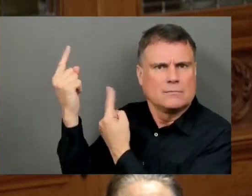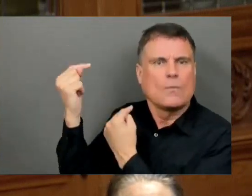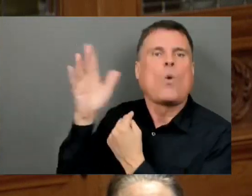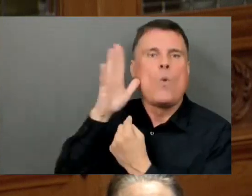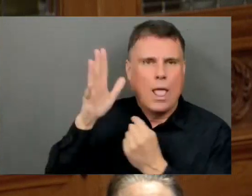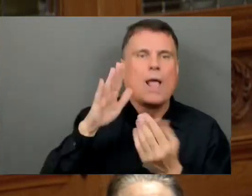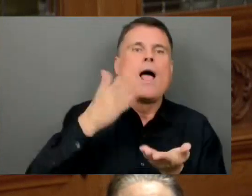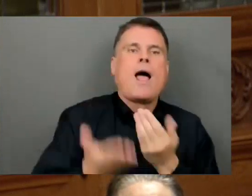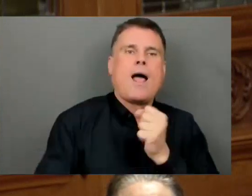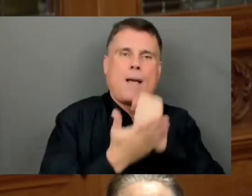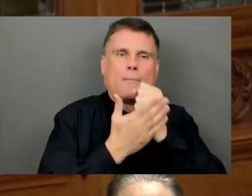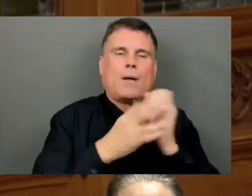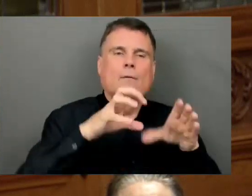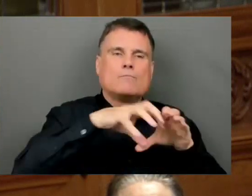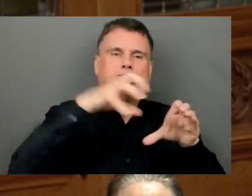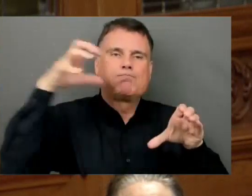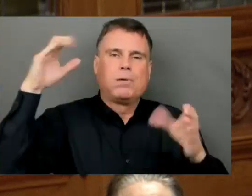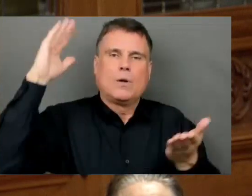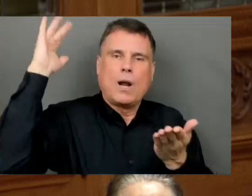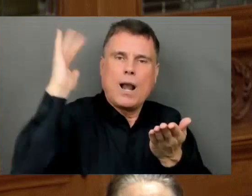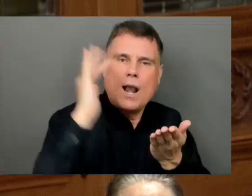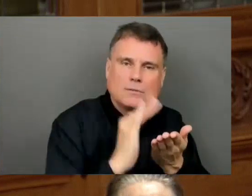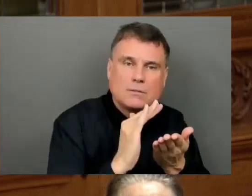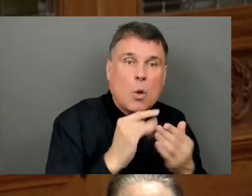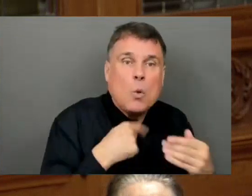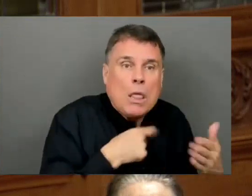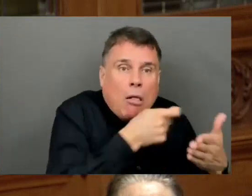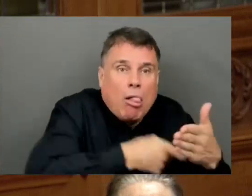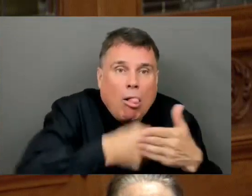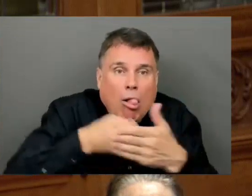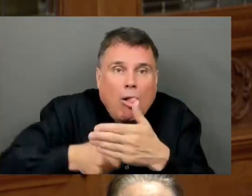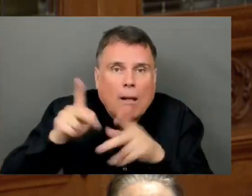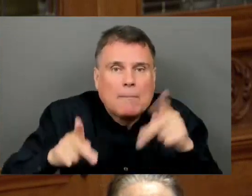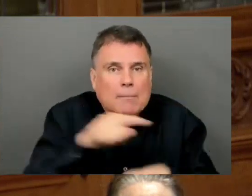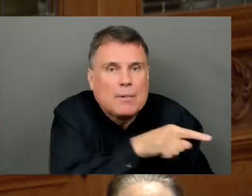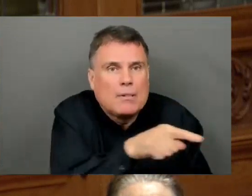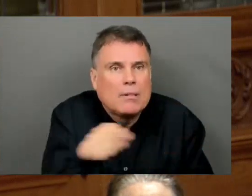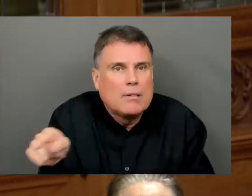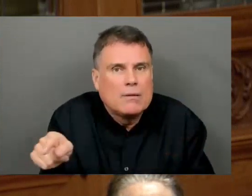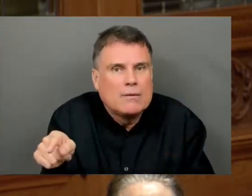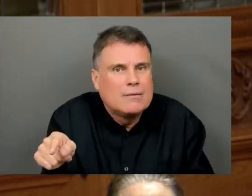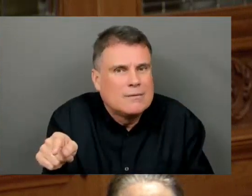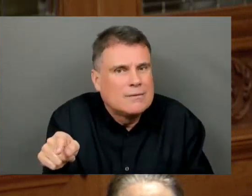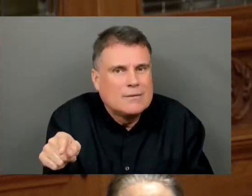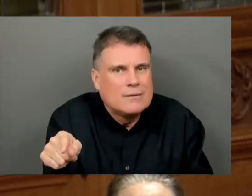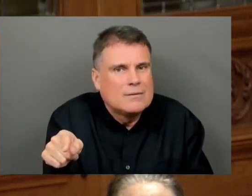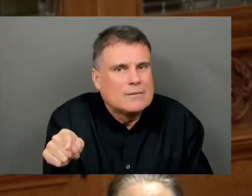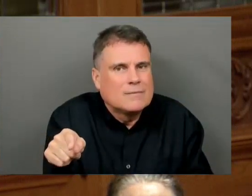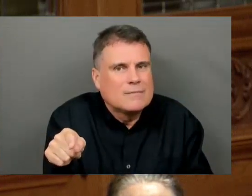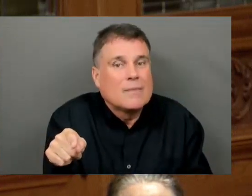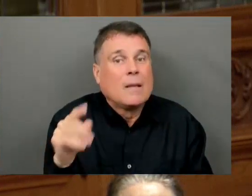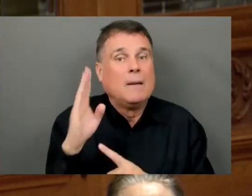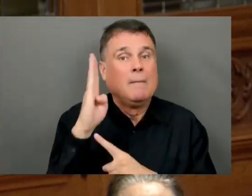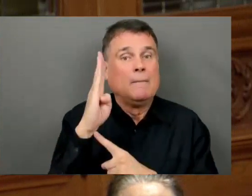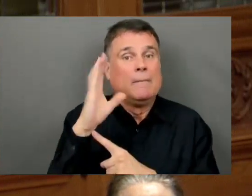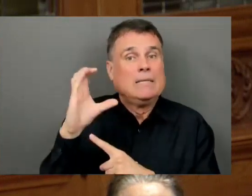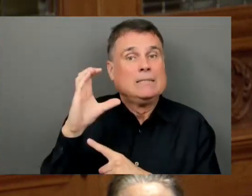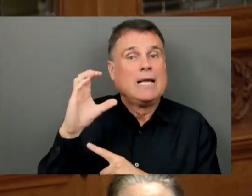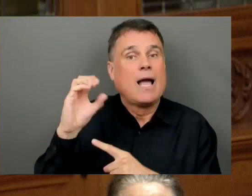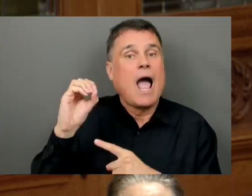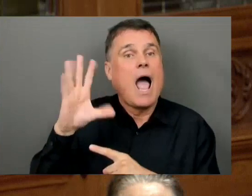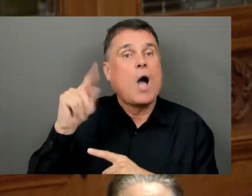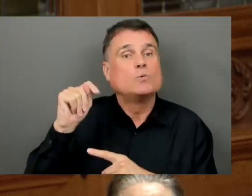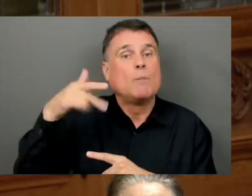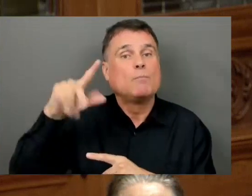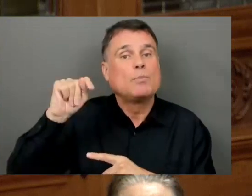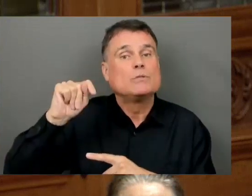details of B.C.'s new output-based pricing system, which allows B.C.'s biggest polluters to use offsets and credits